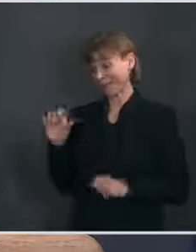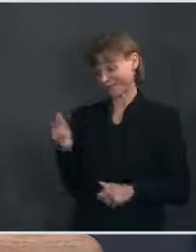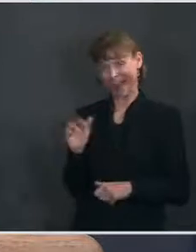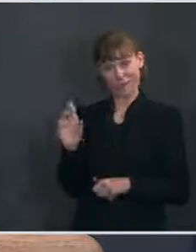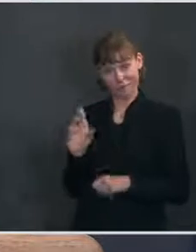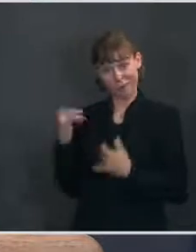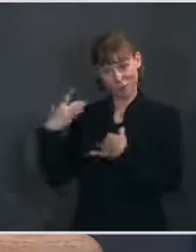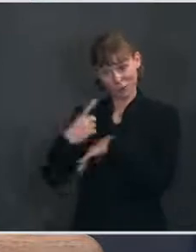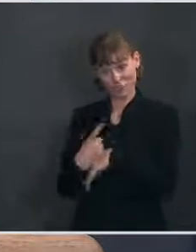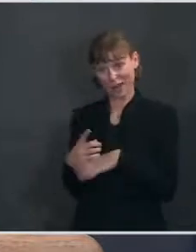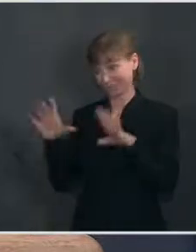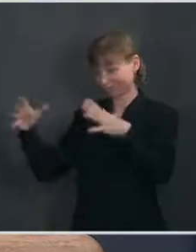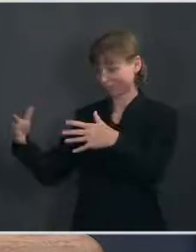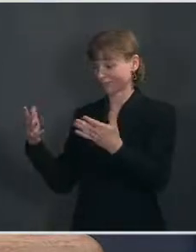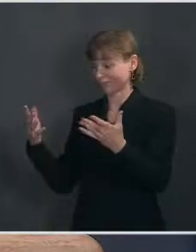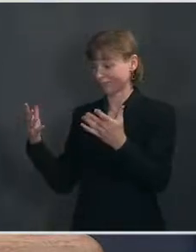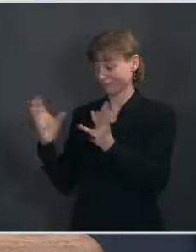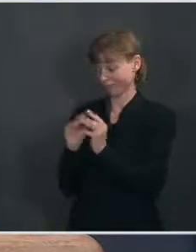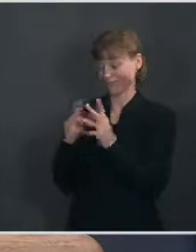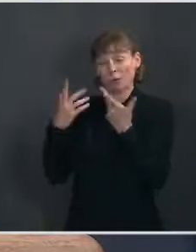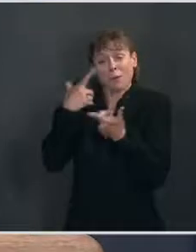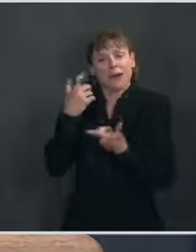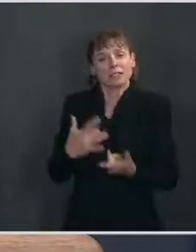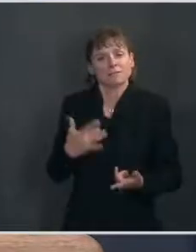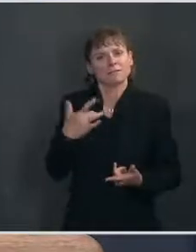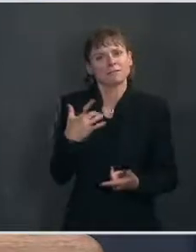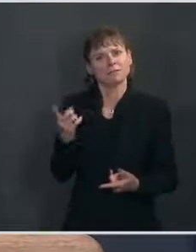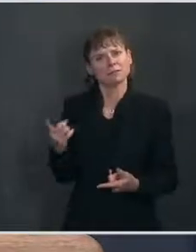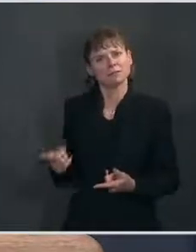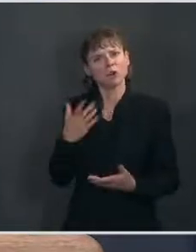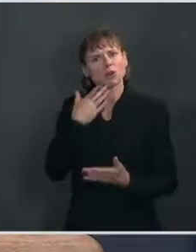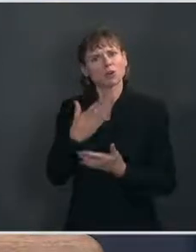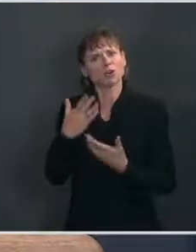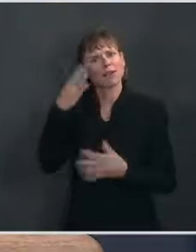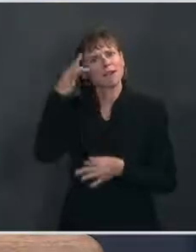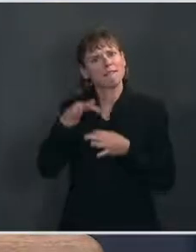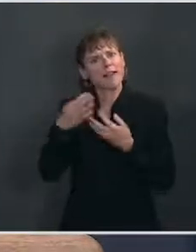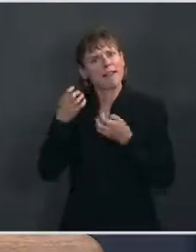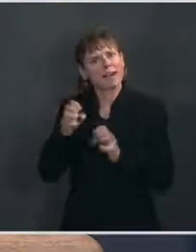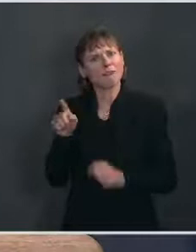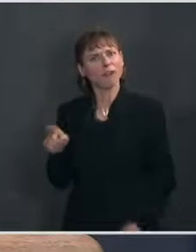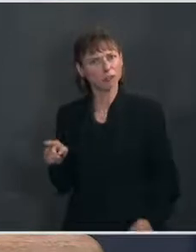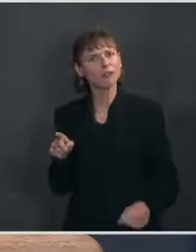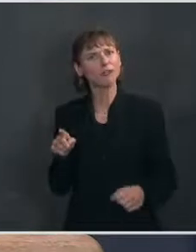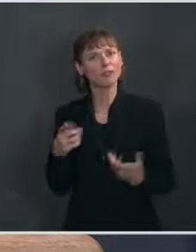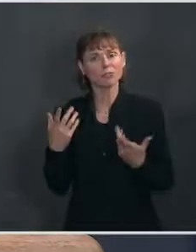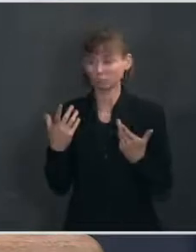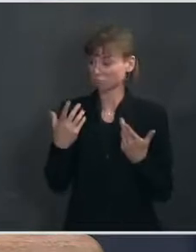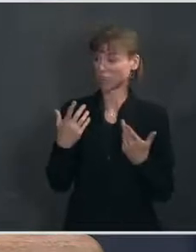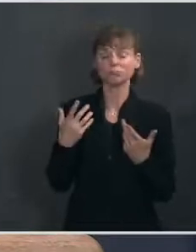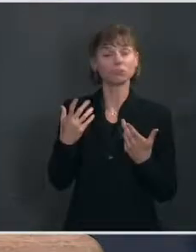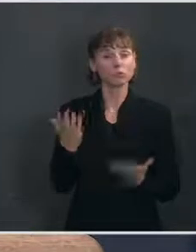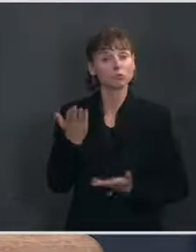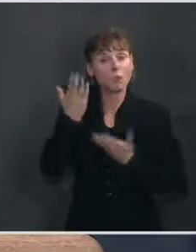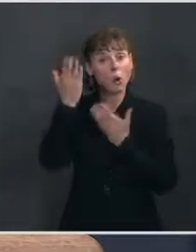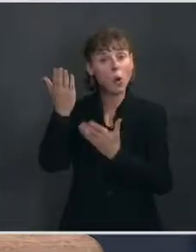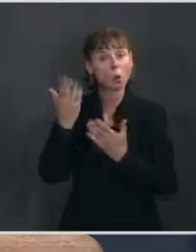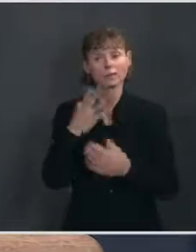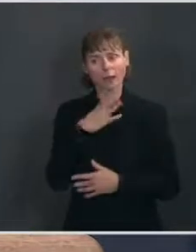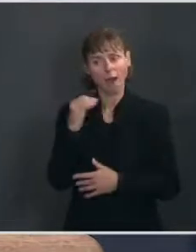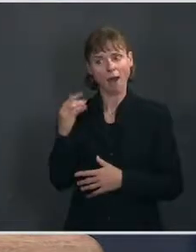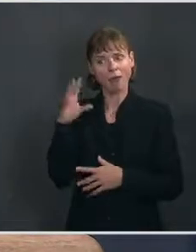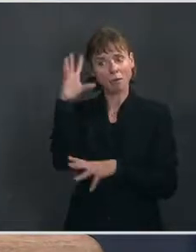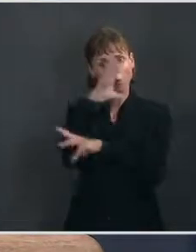who have sent this letter because he feels they made a good faith effort to put a, the top lines of a proposal forward. And he wants to